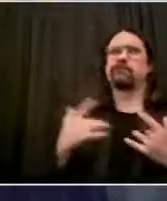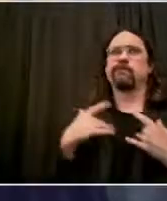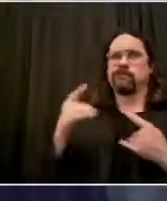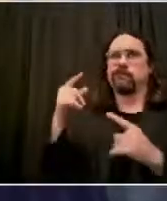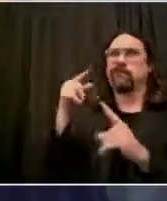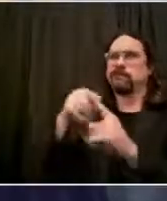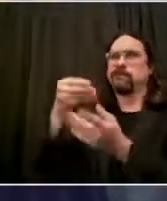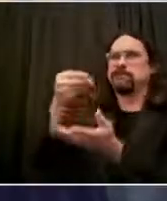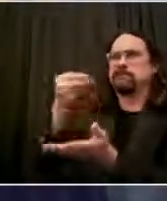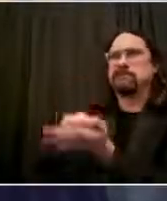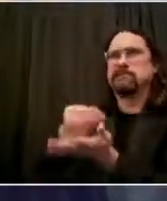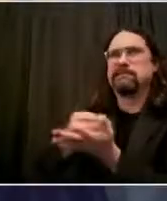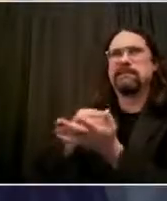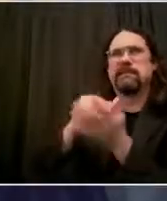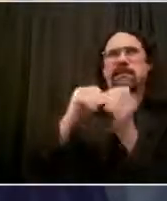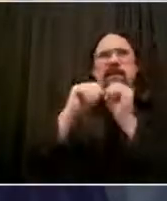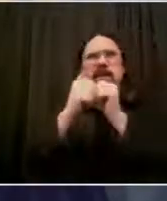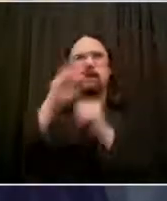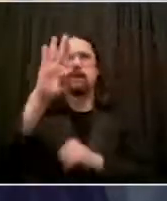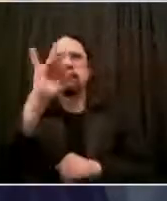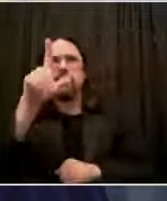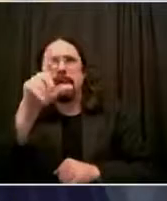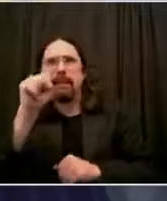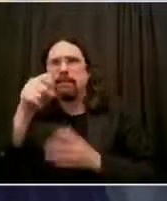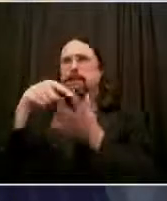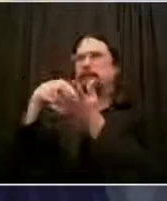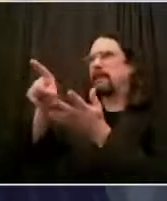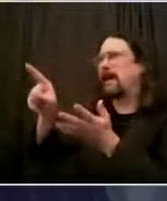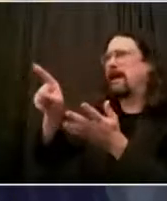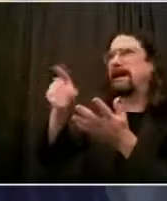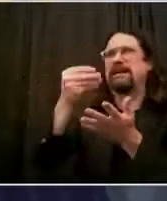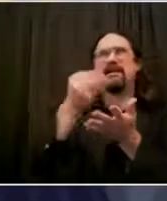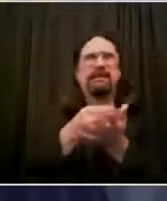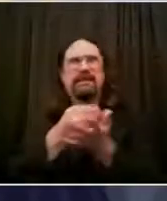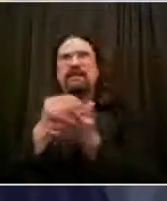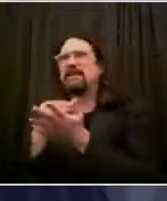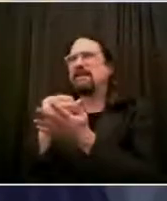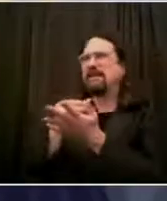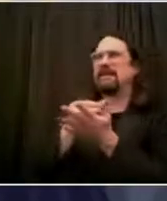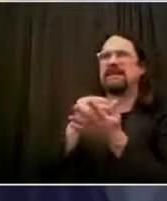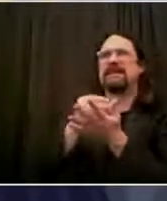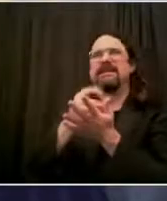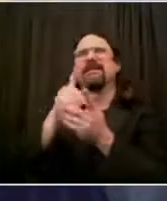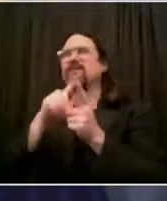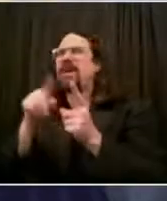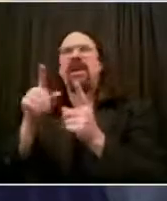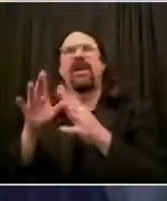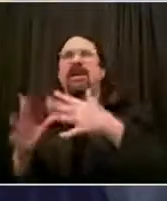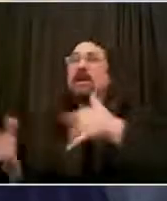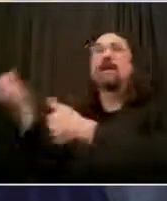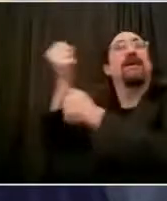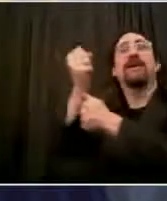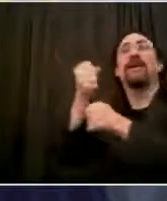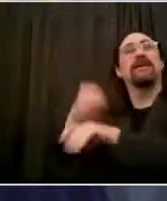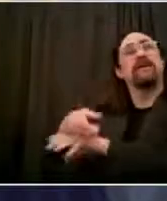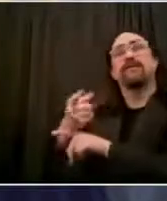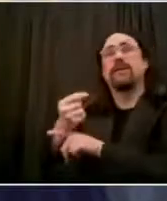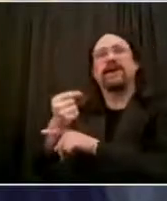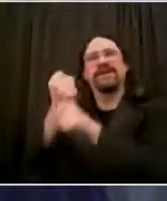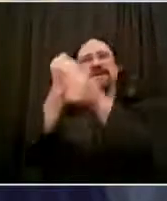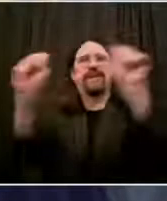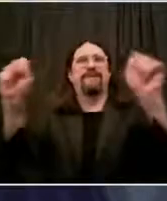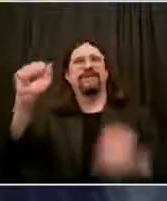so we will figure out how to strike that balance working with the council. I want to make sure whatever we do